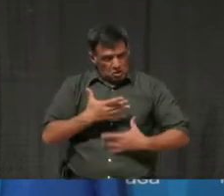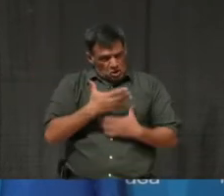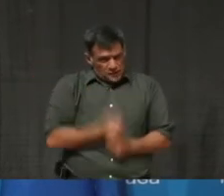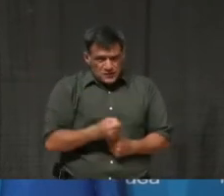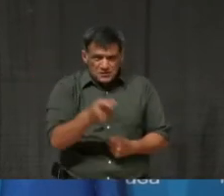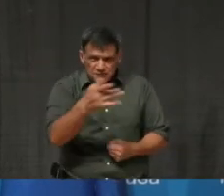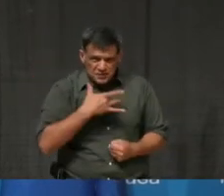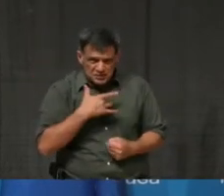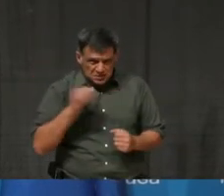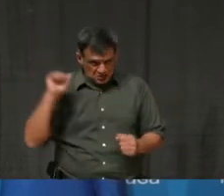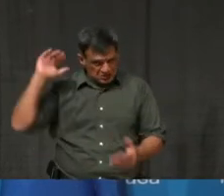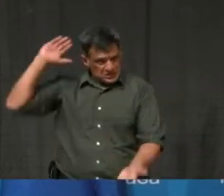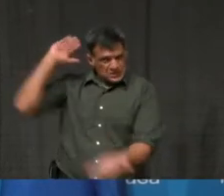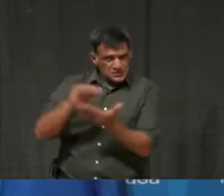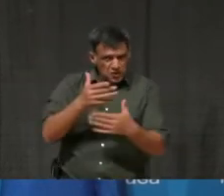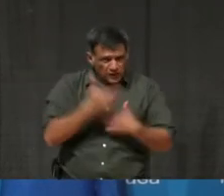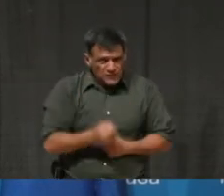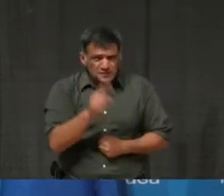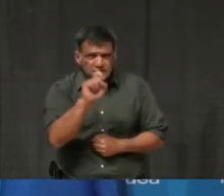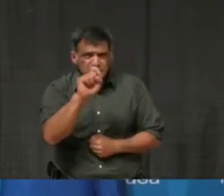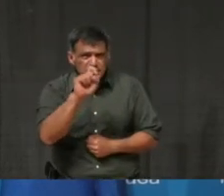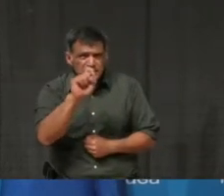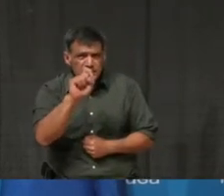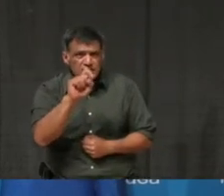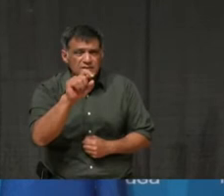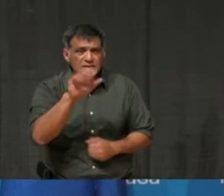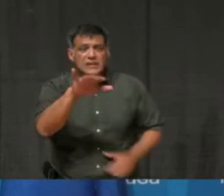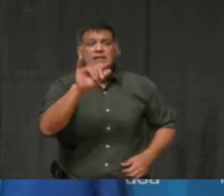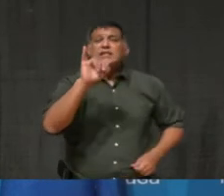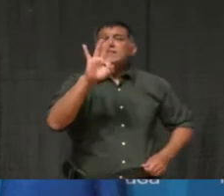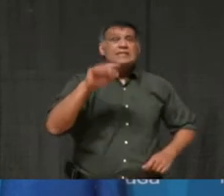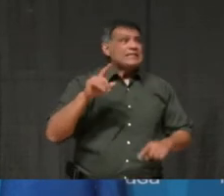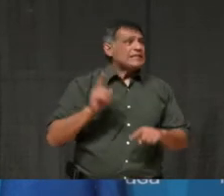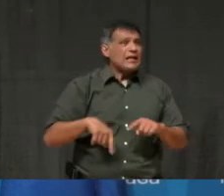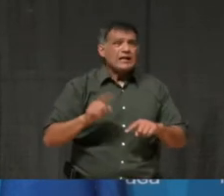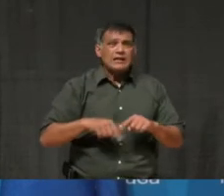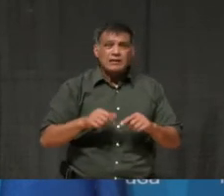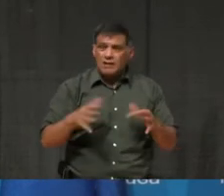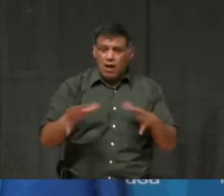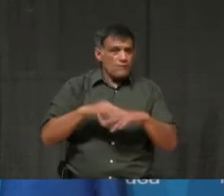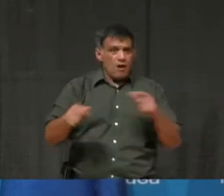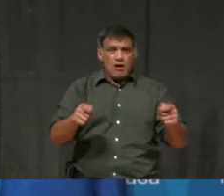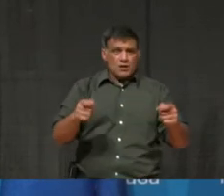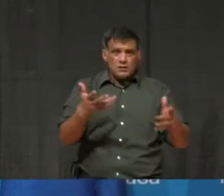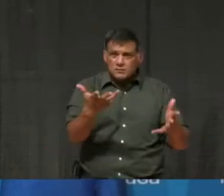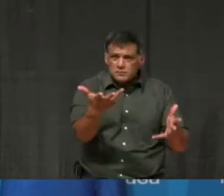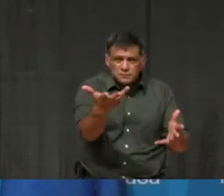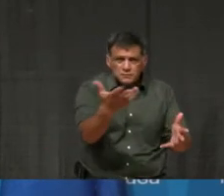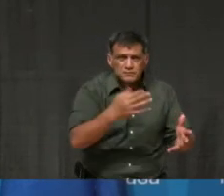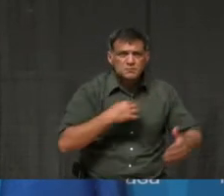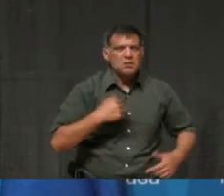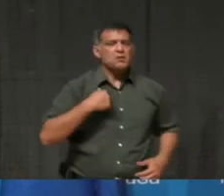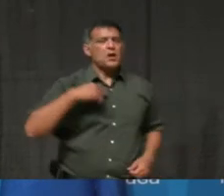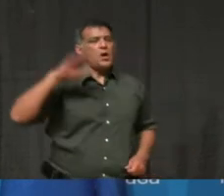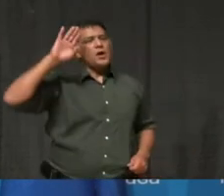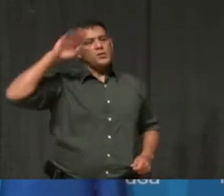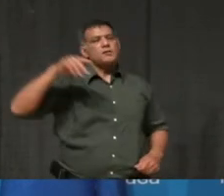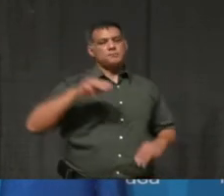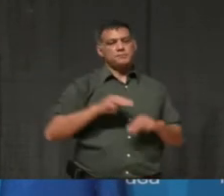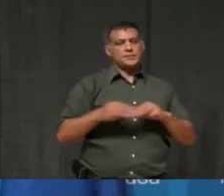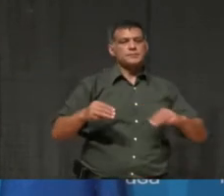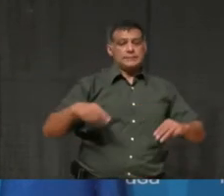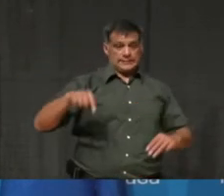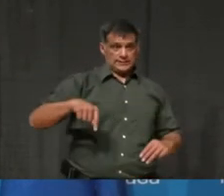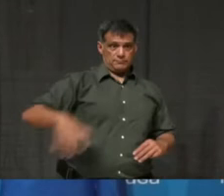get the warehouse spread under control? So, I can only speak to Mississauga. I know Mayor Brown has his own distinct